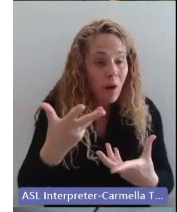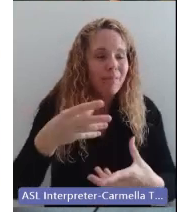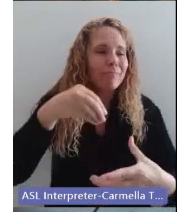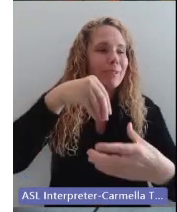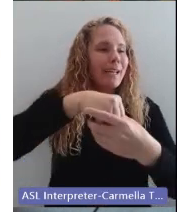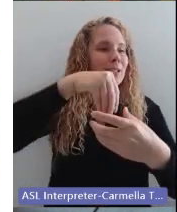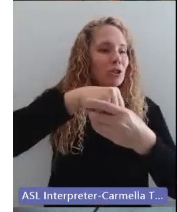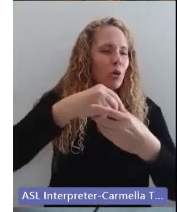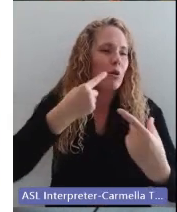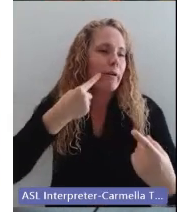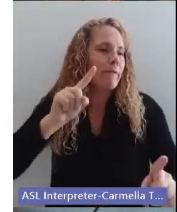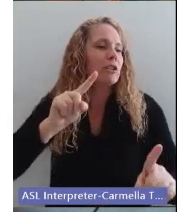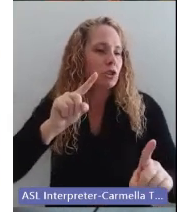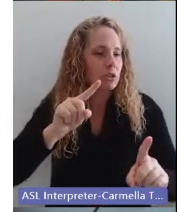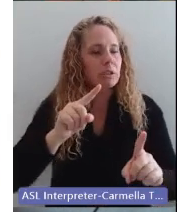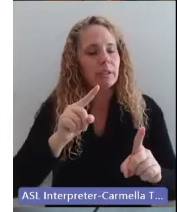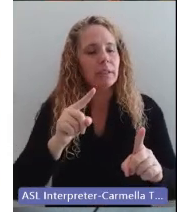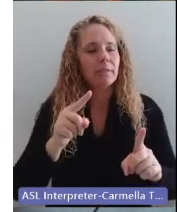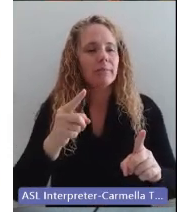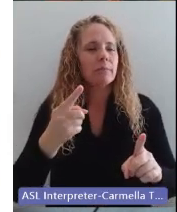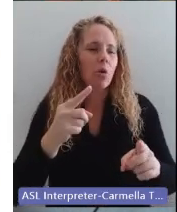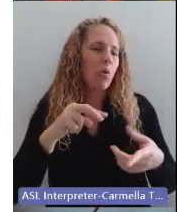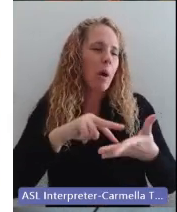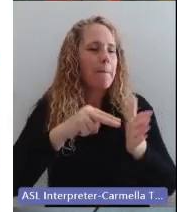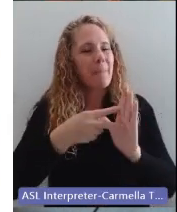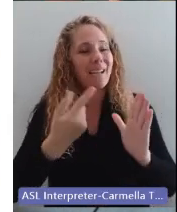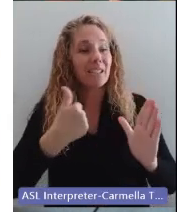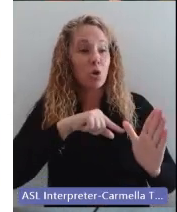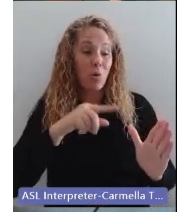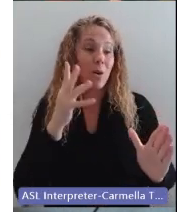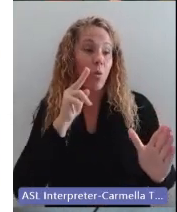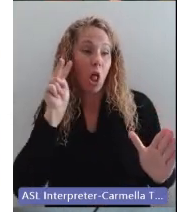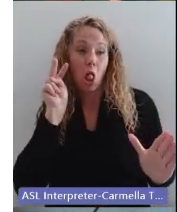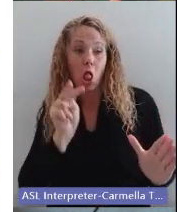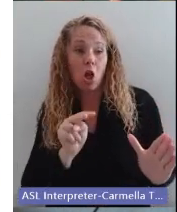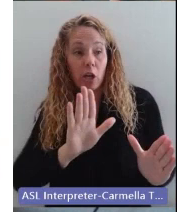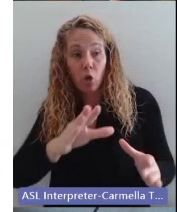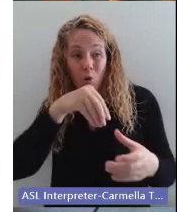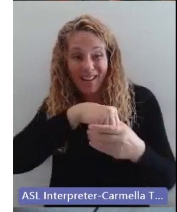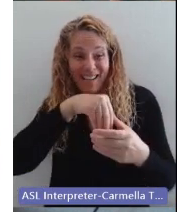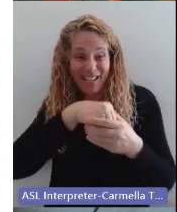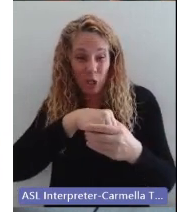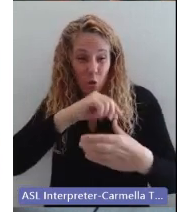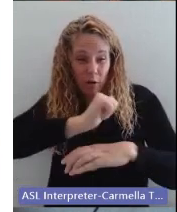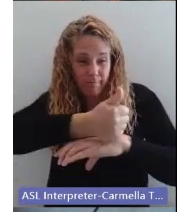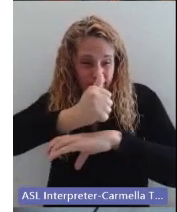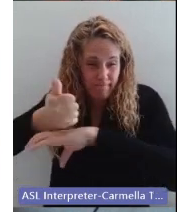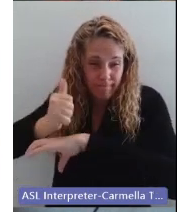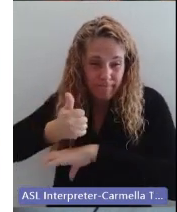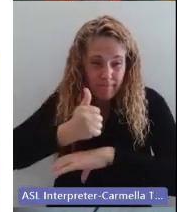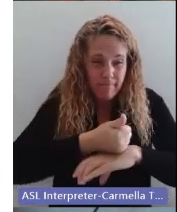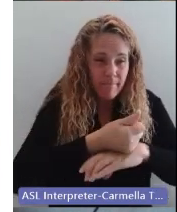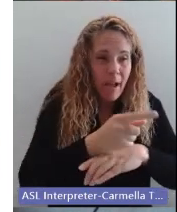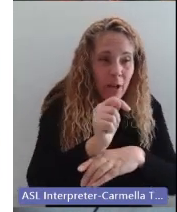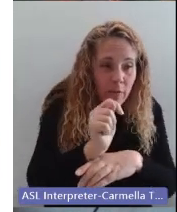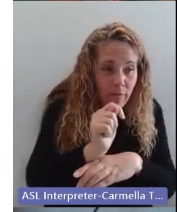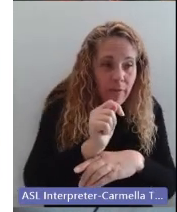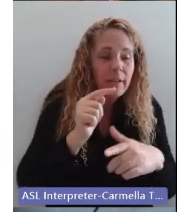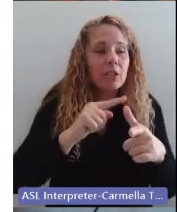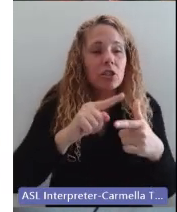efficiency. So we will look at your indoor fixtures, toilets,